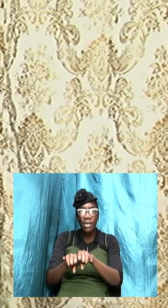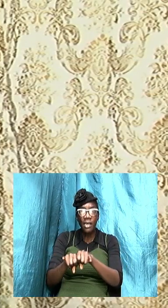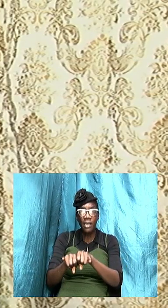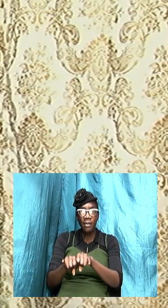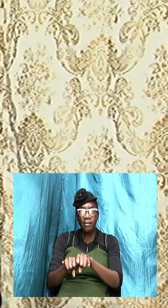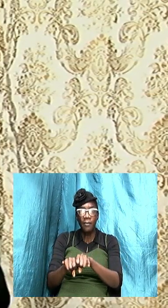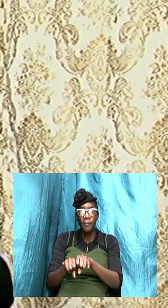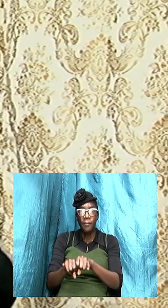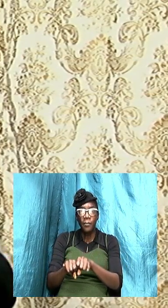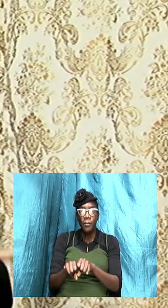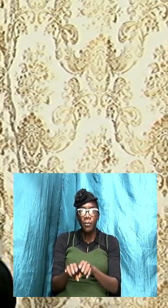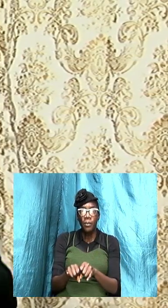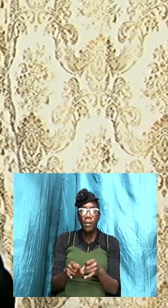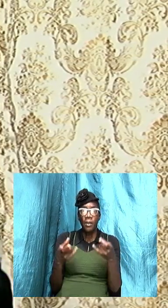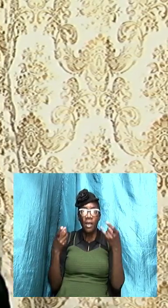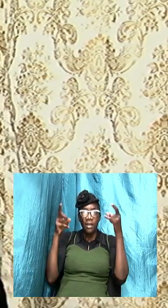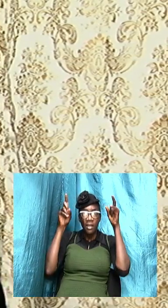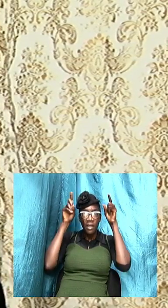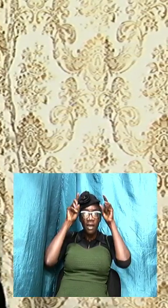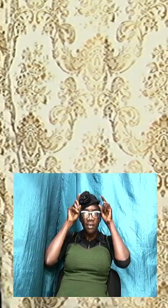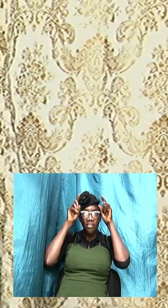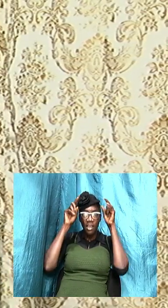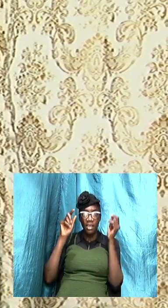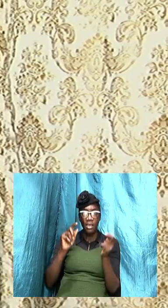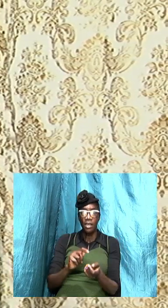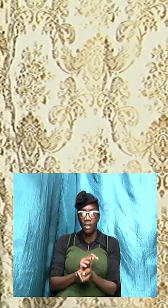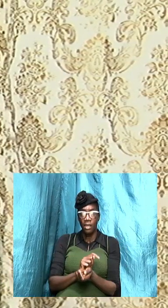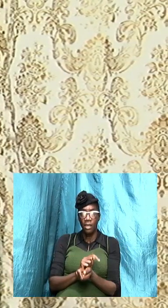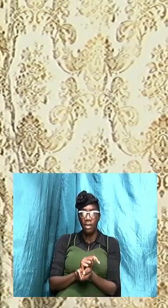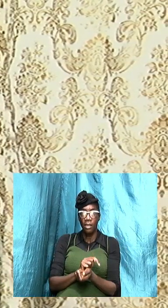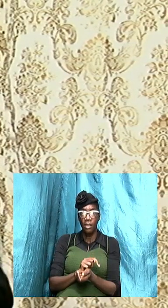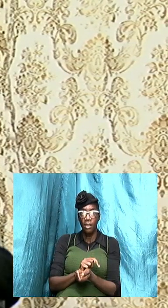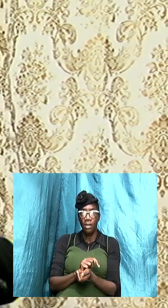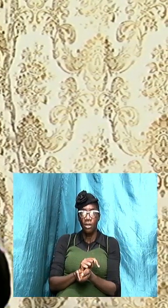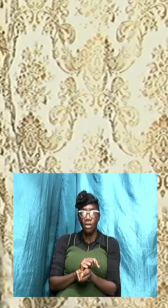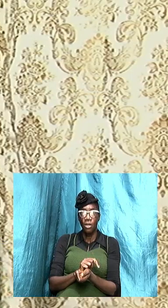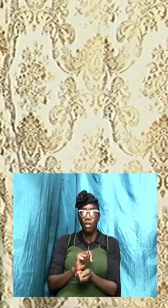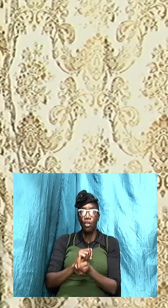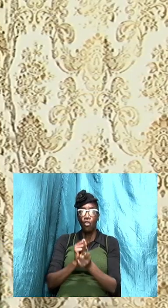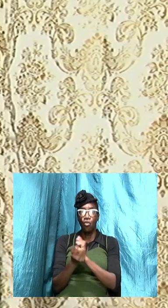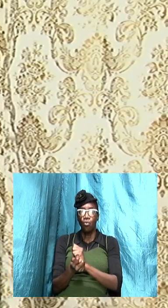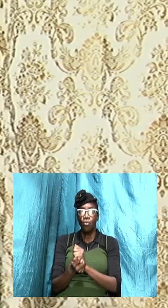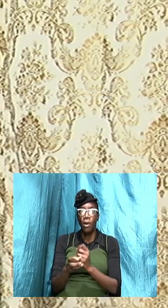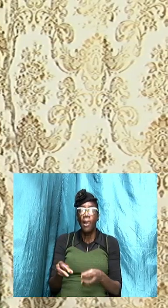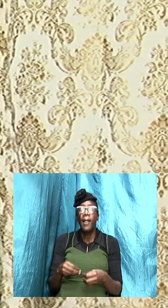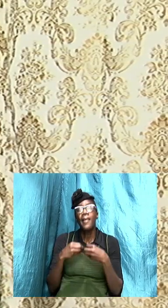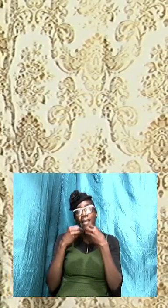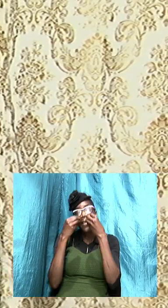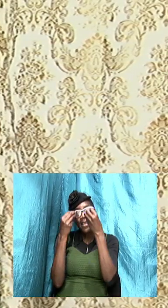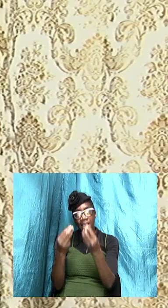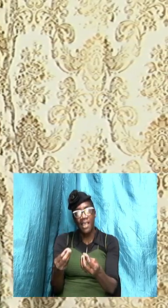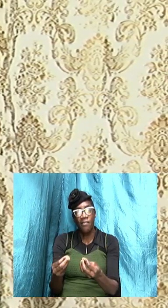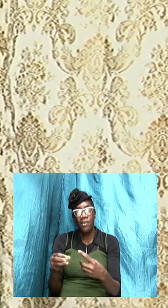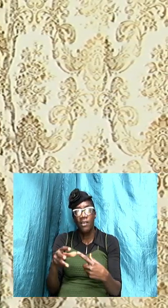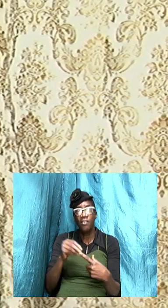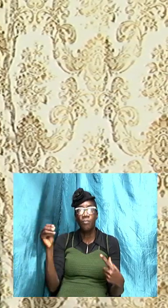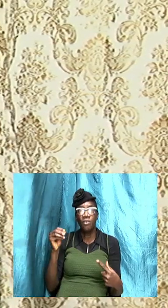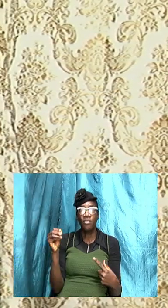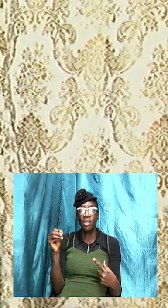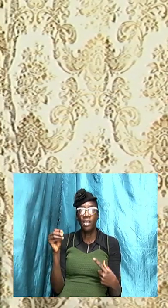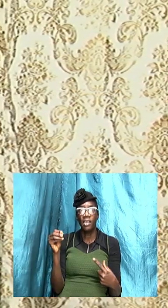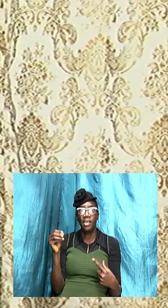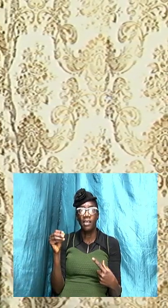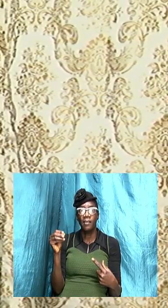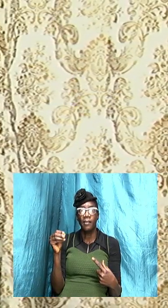at doctrine we said that doctrine translate the word there means to instruct especially as it applies